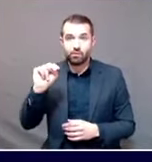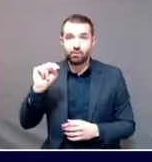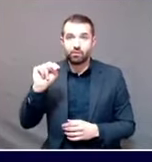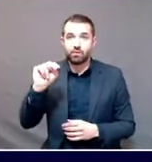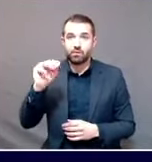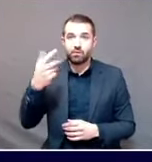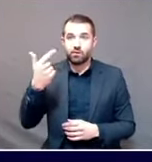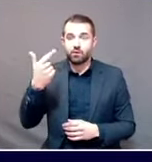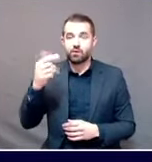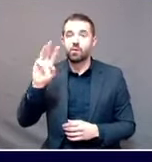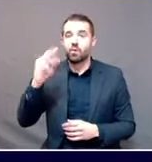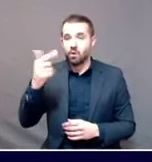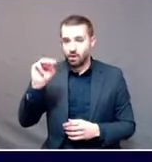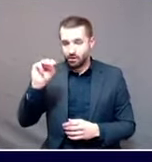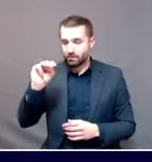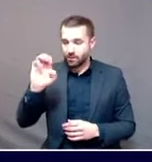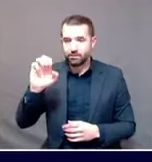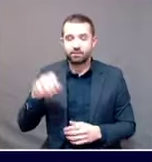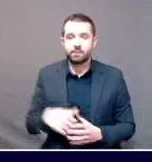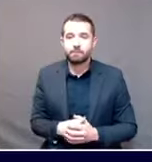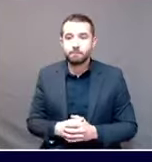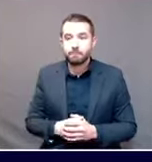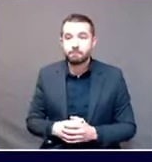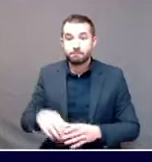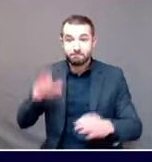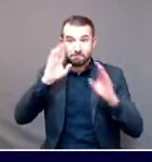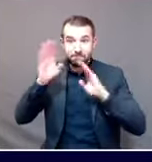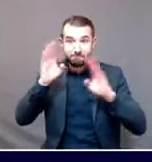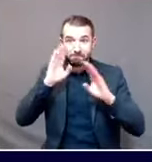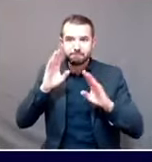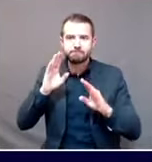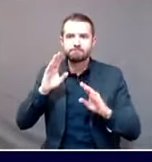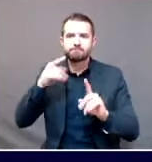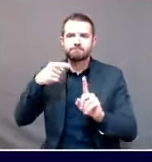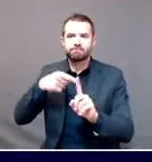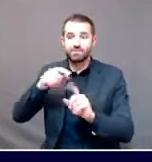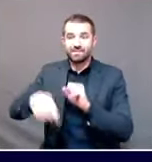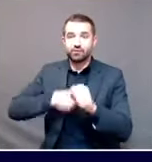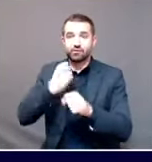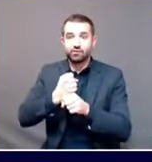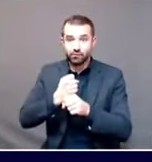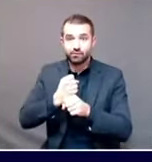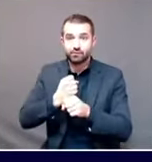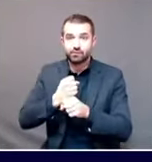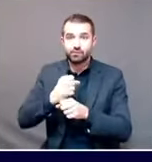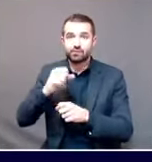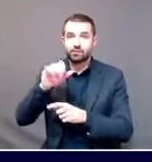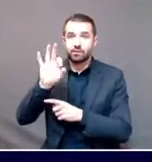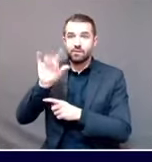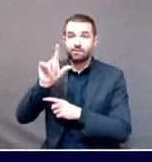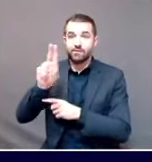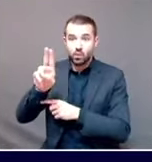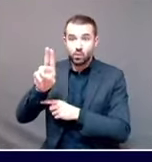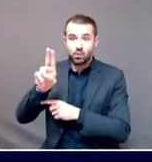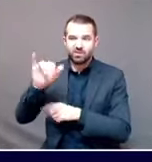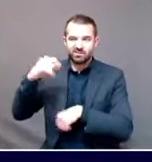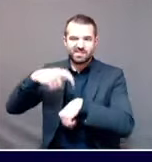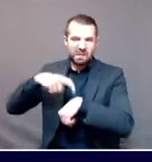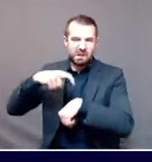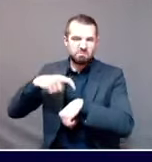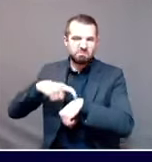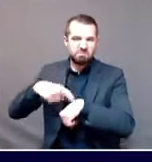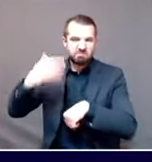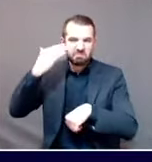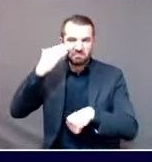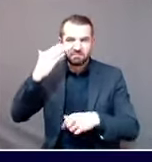Hi, Dr. Shaw. My question is about this year's flu season during the pandemic. Some of the most recent weekly flu surveillance reports show